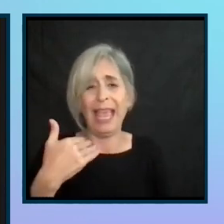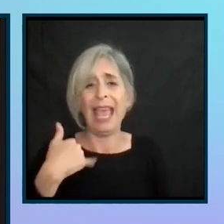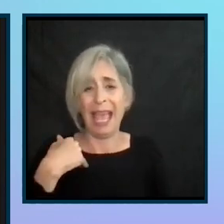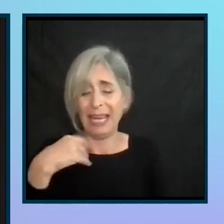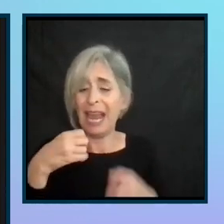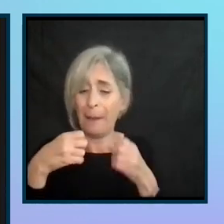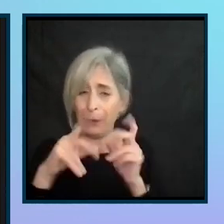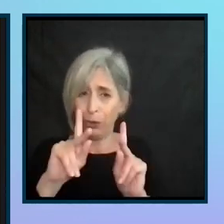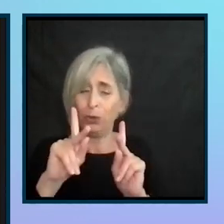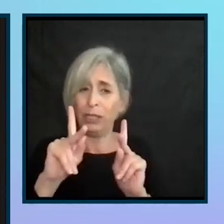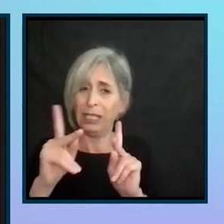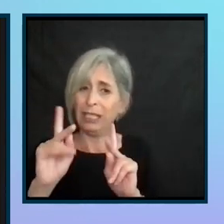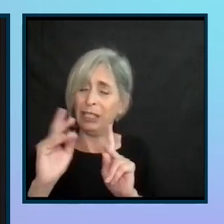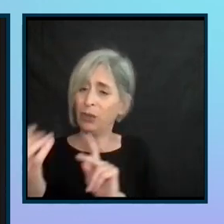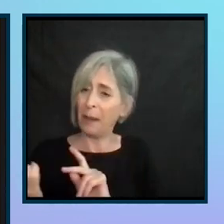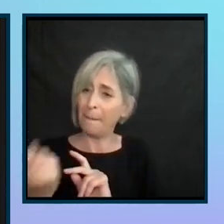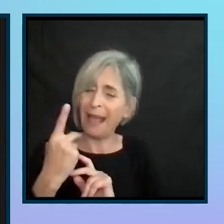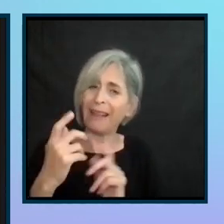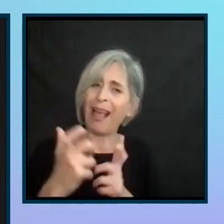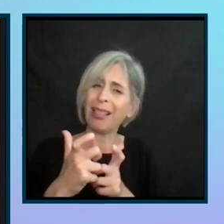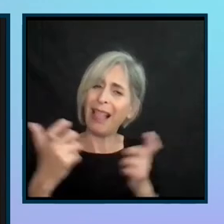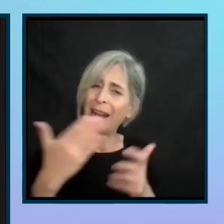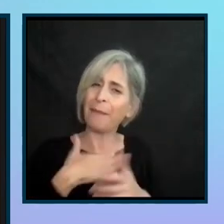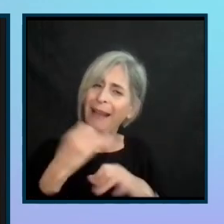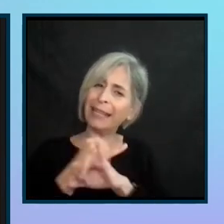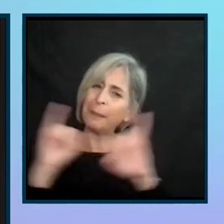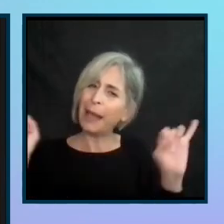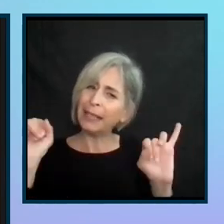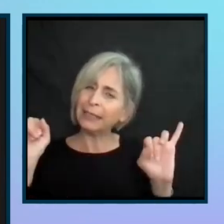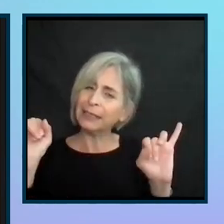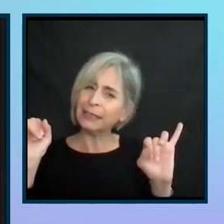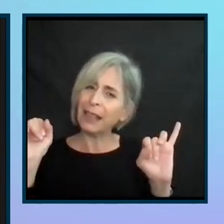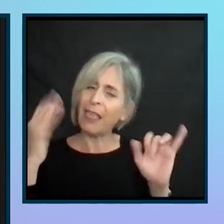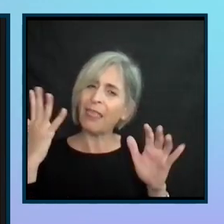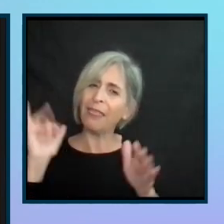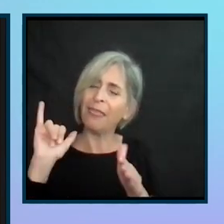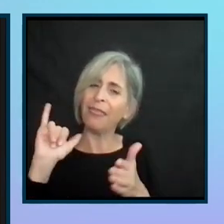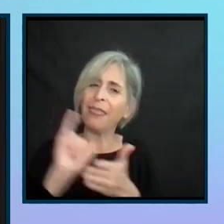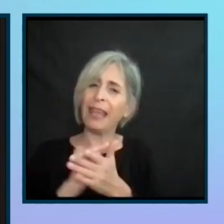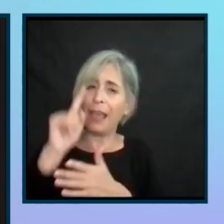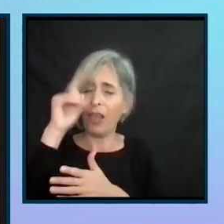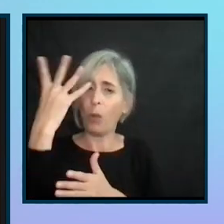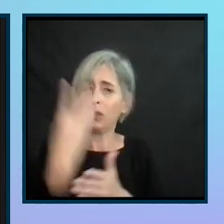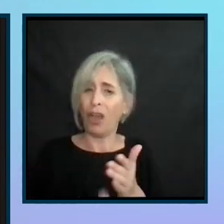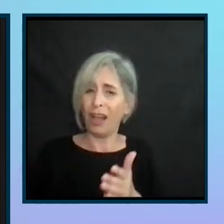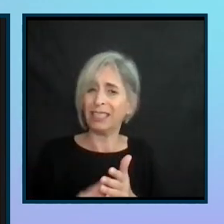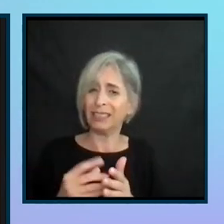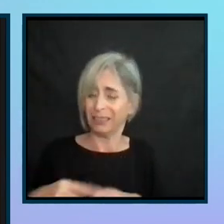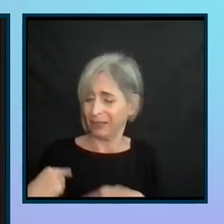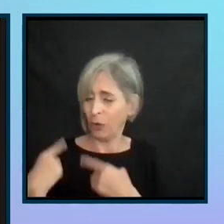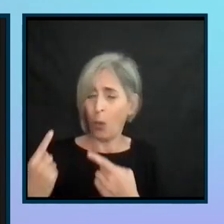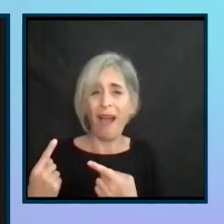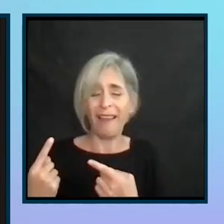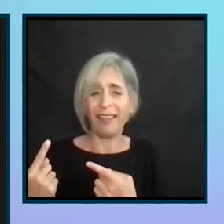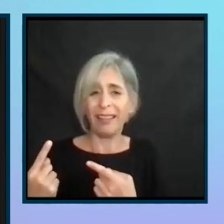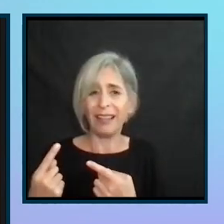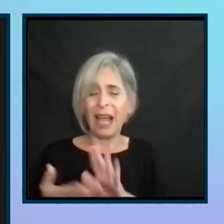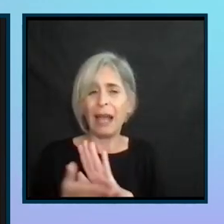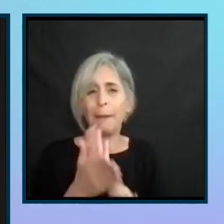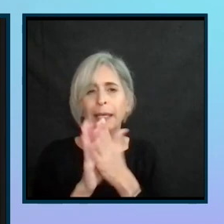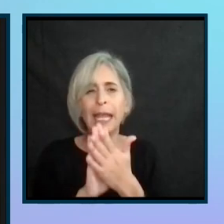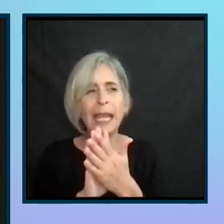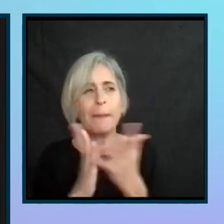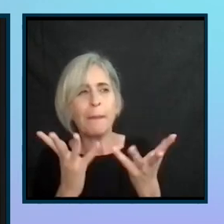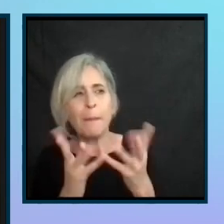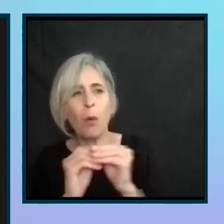chance to get back a lot of the independence that I had lost. And so I started to really get into blind stuff,